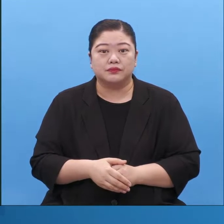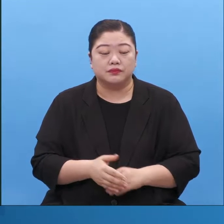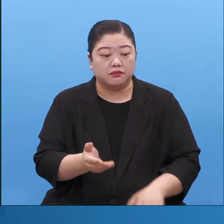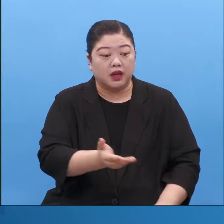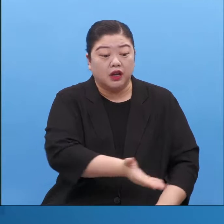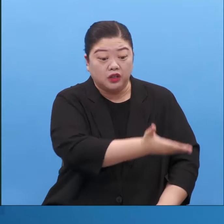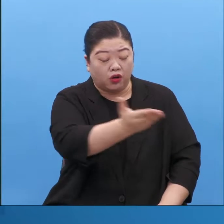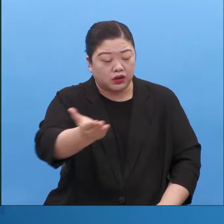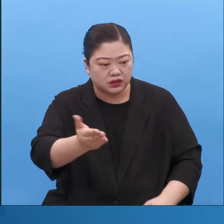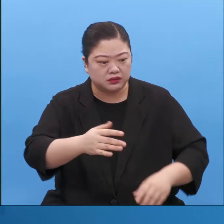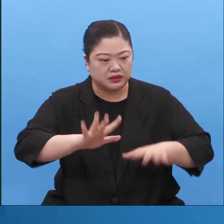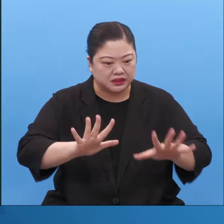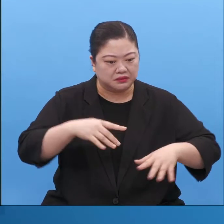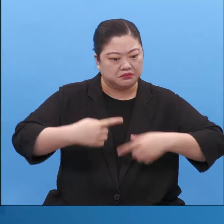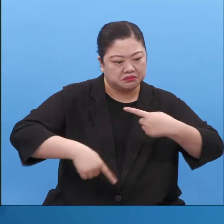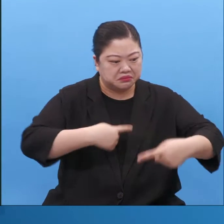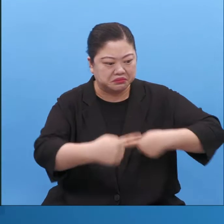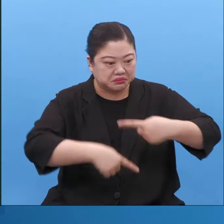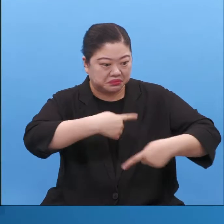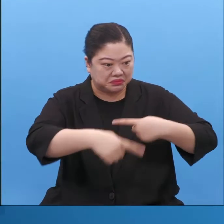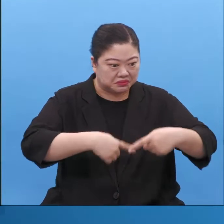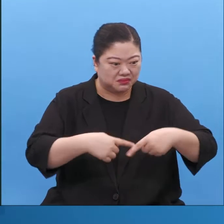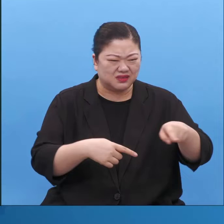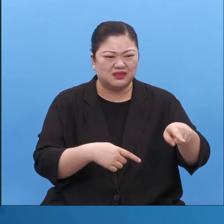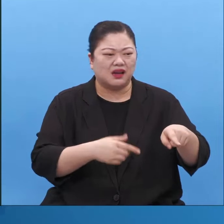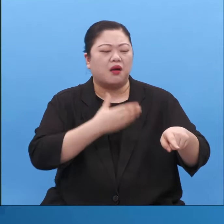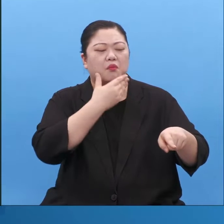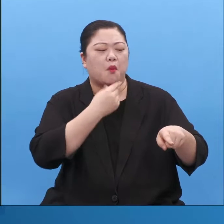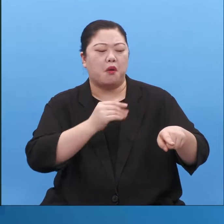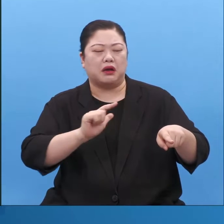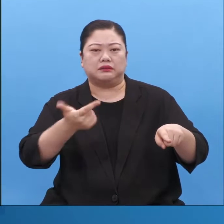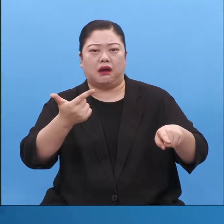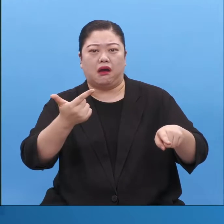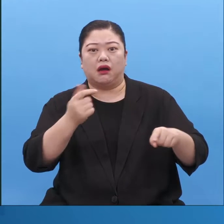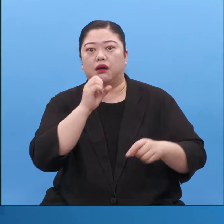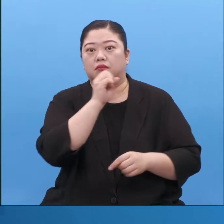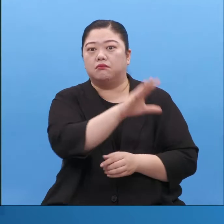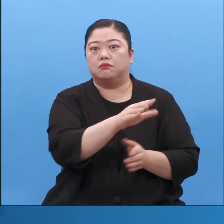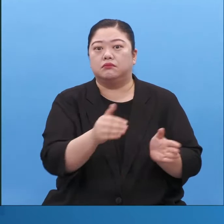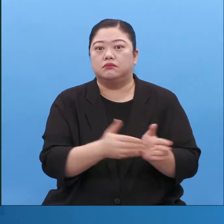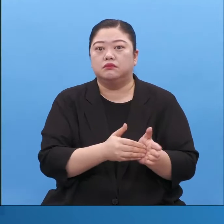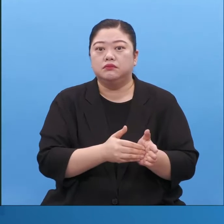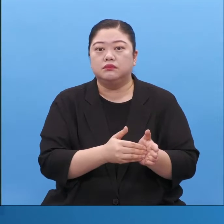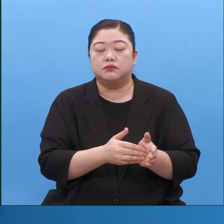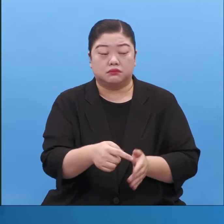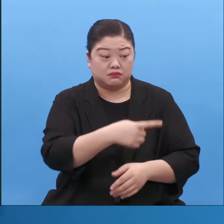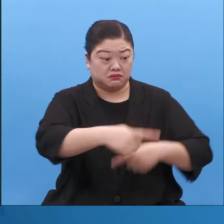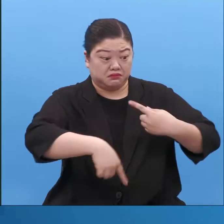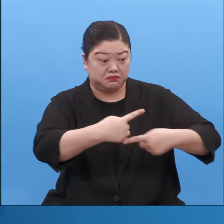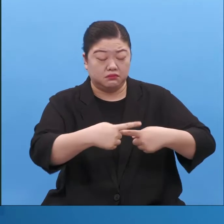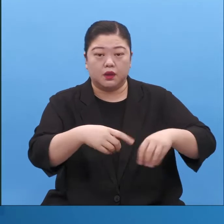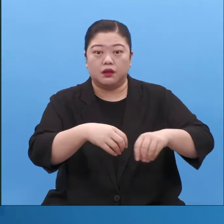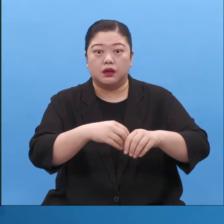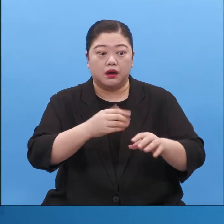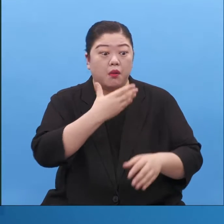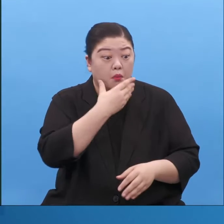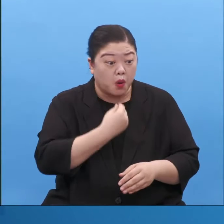that's why Jesus' first sermon was saying that the things that you consider blessings are not blessings that's actually curses